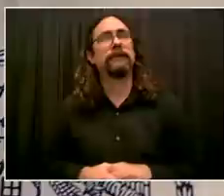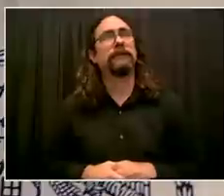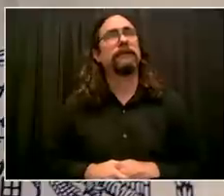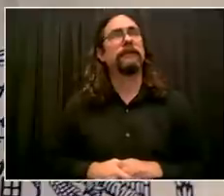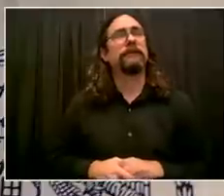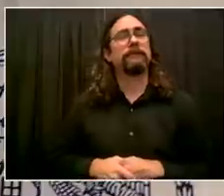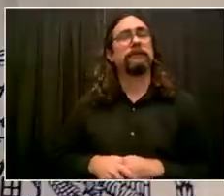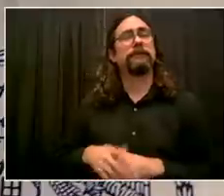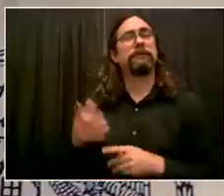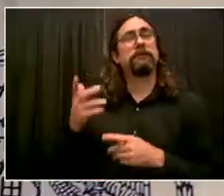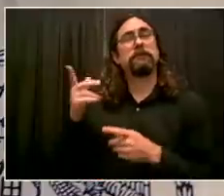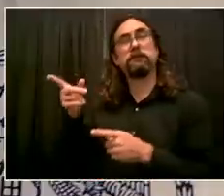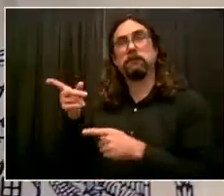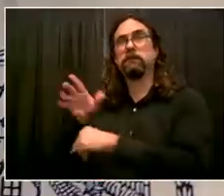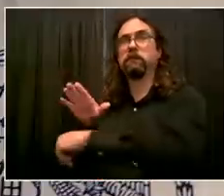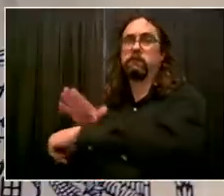right.